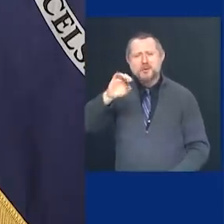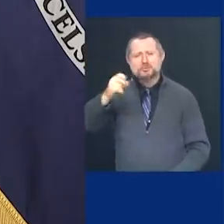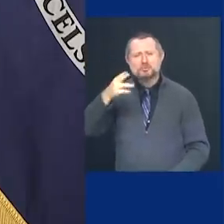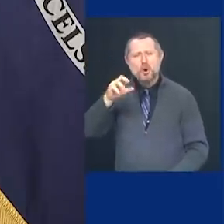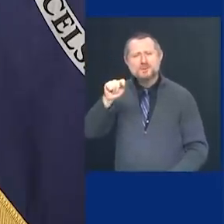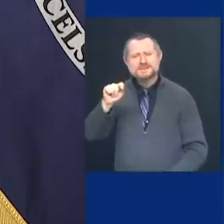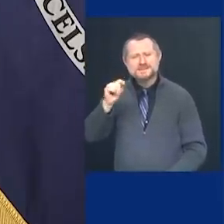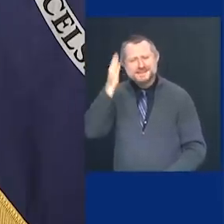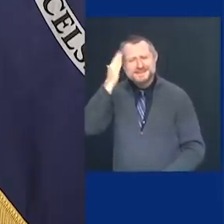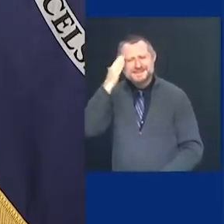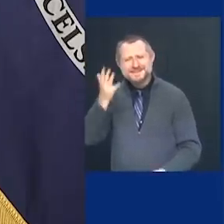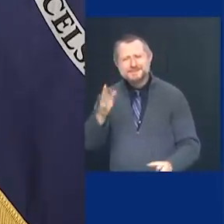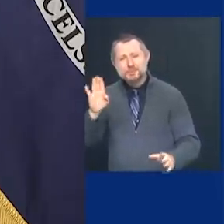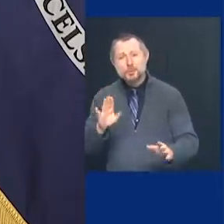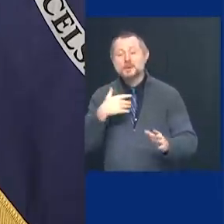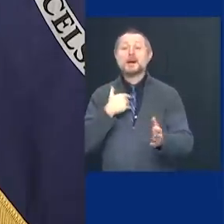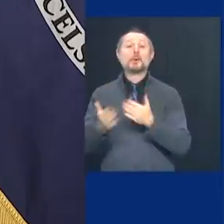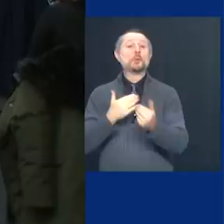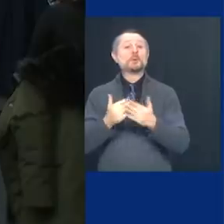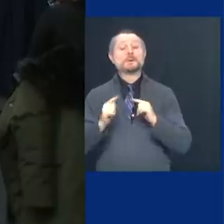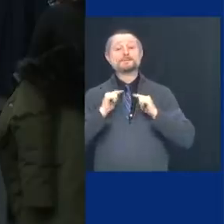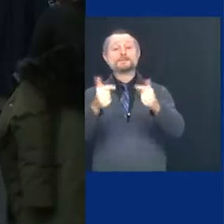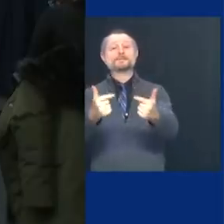anyway, questions, indoor dining shut down.